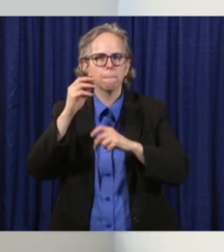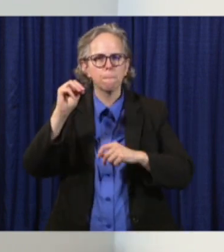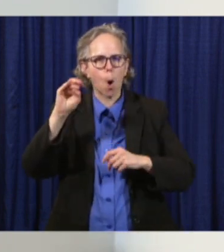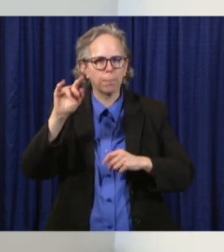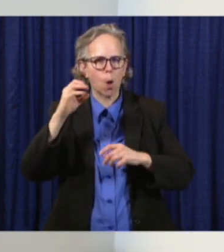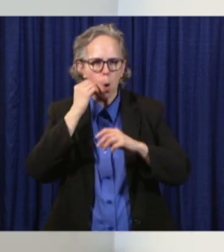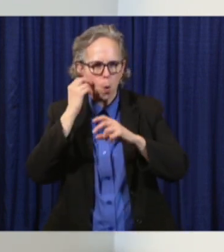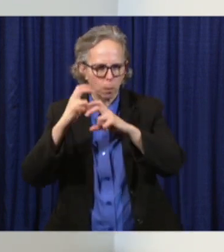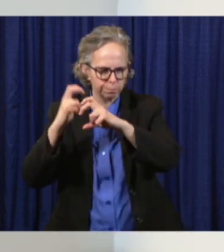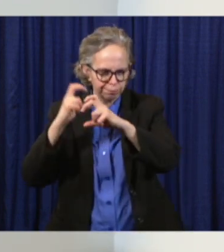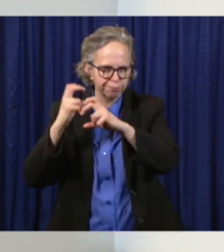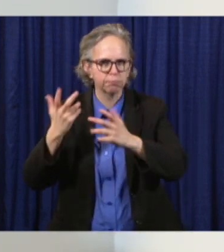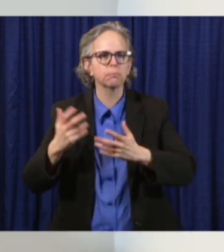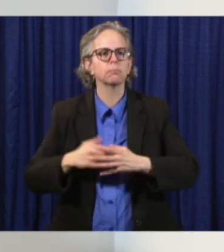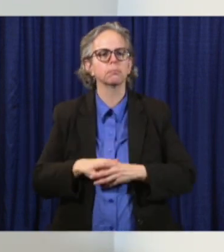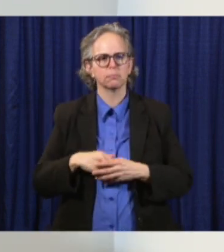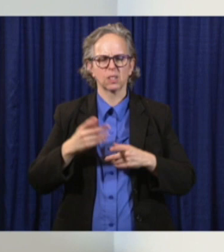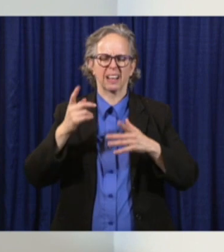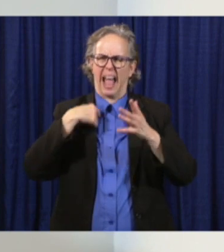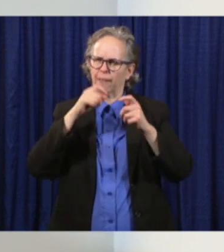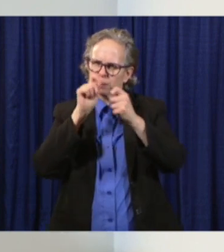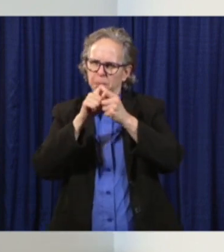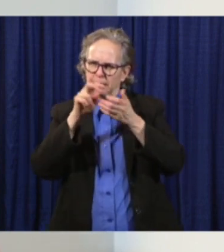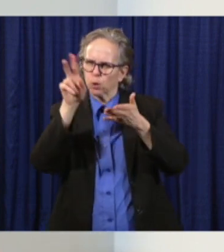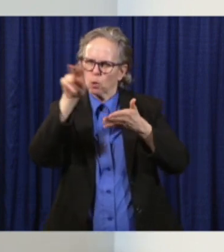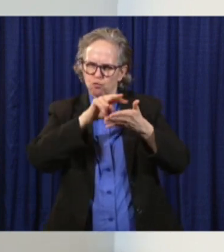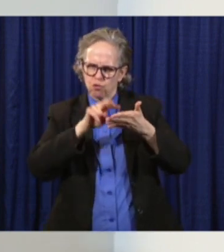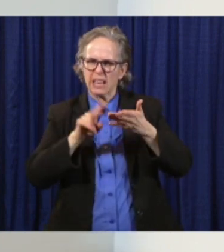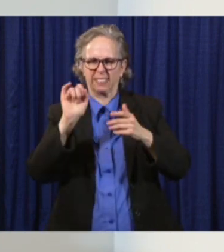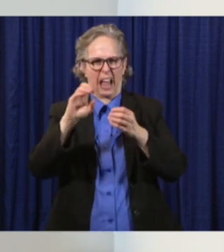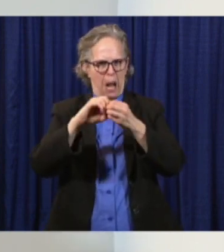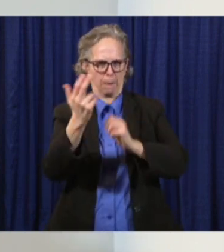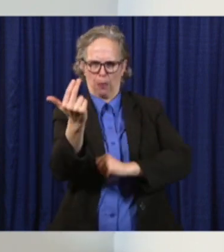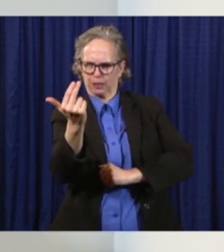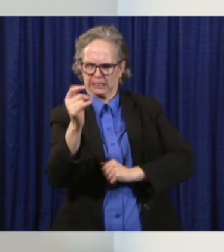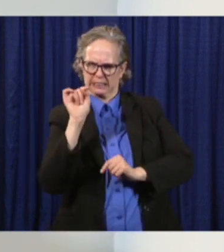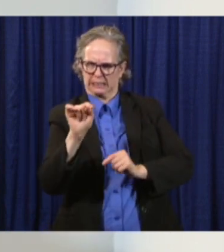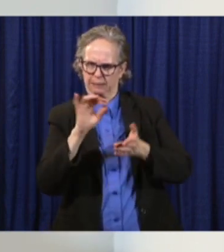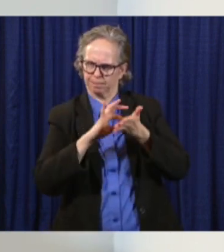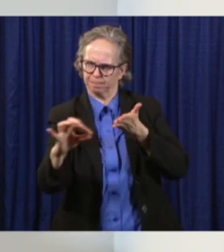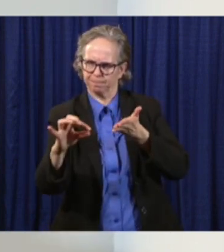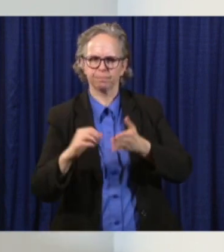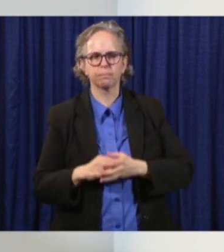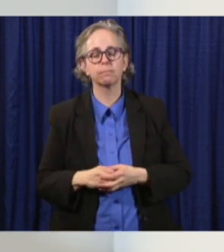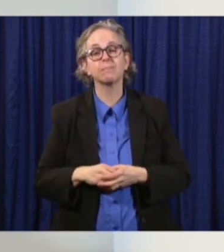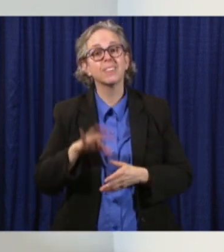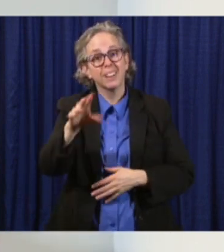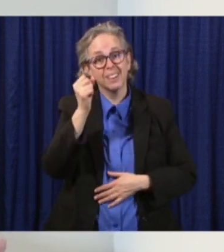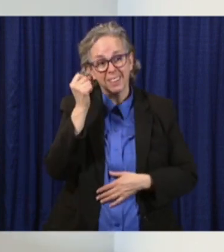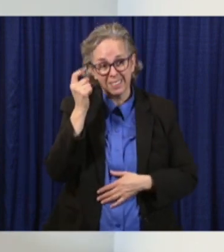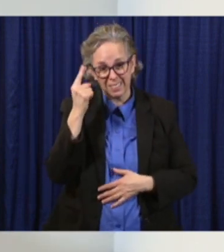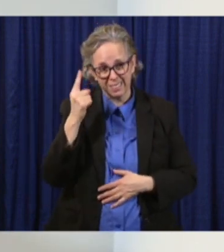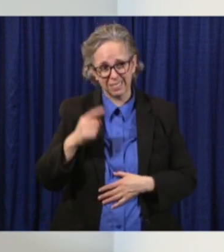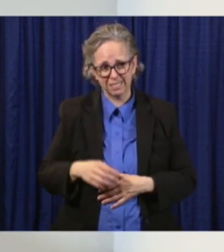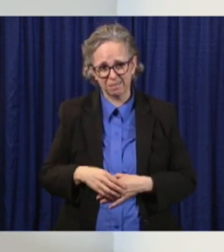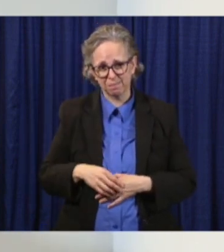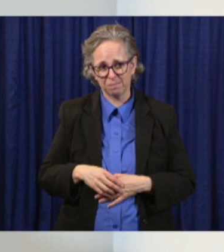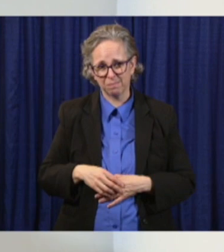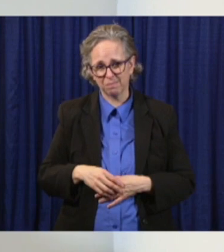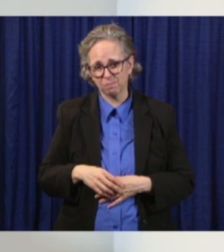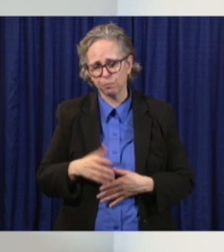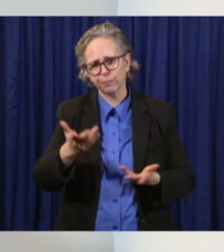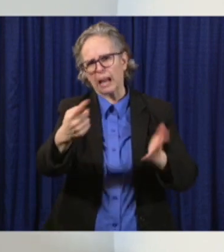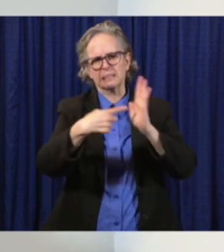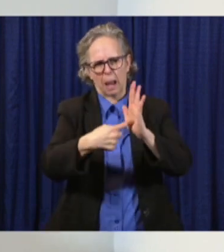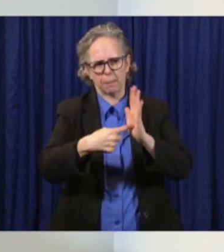you know, so read through that. You'll see. But really, if you have a leased situation where you have a year-round